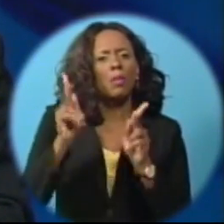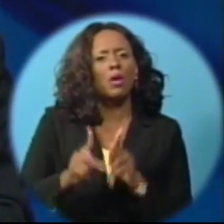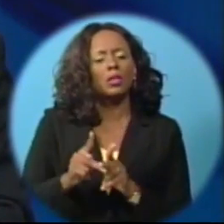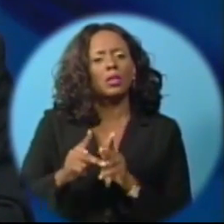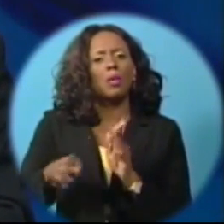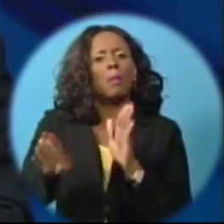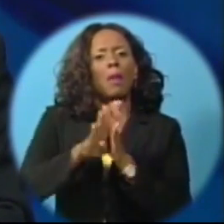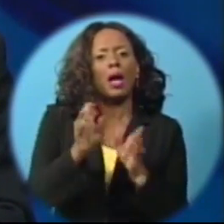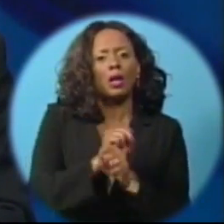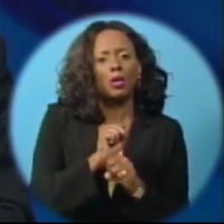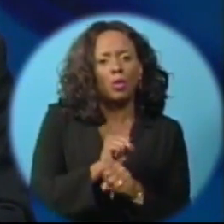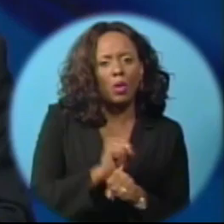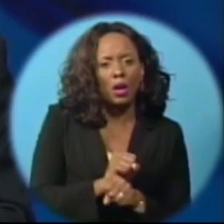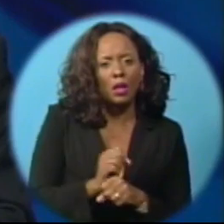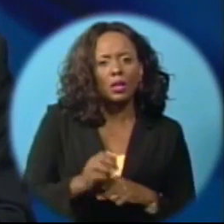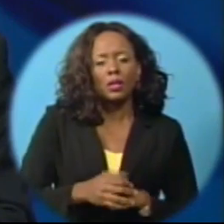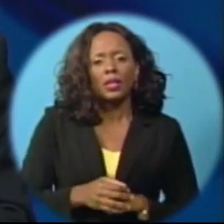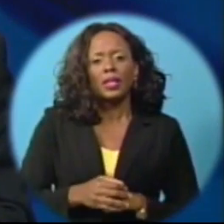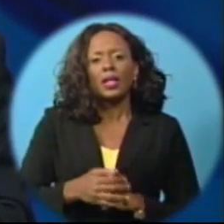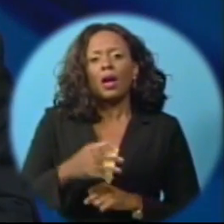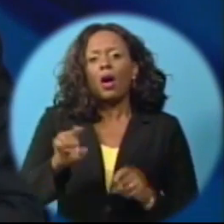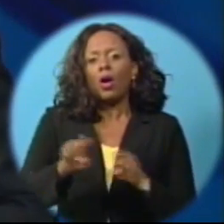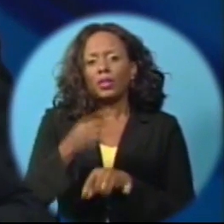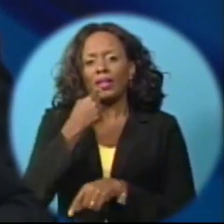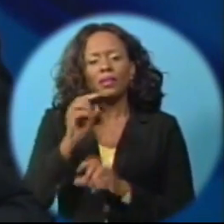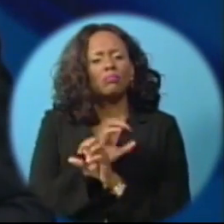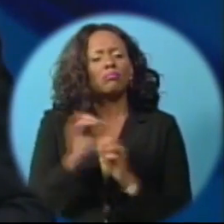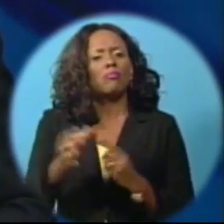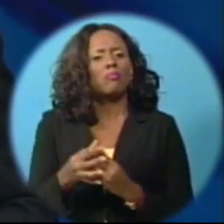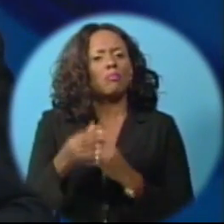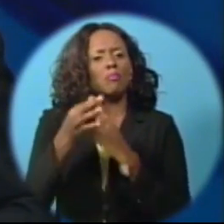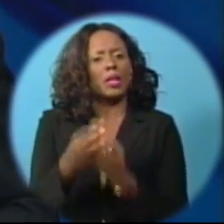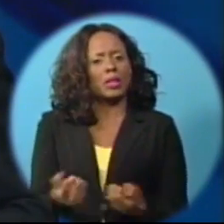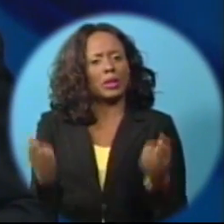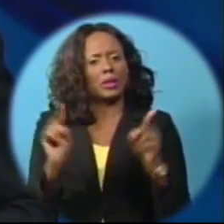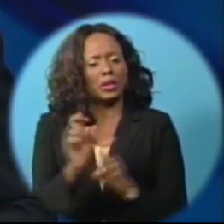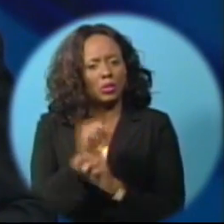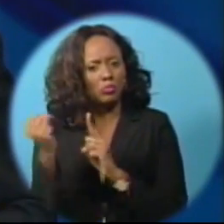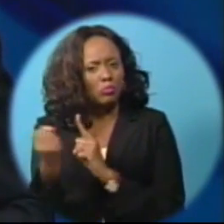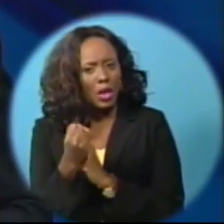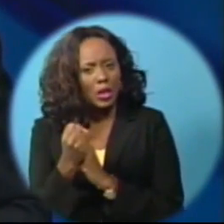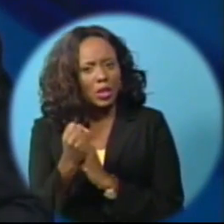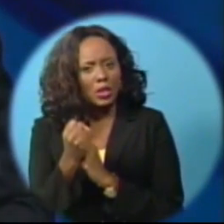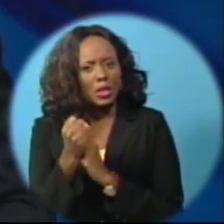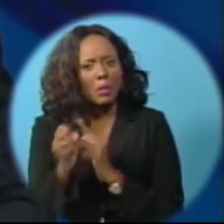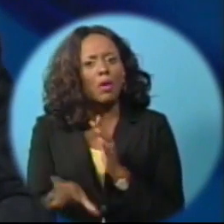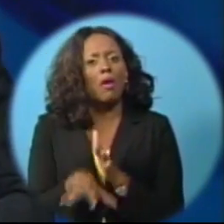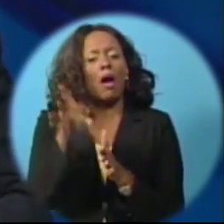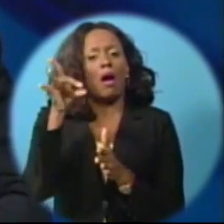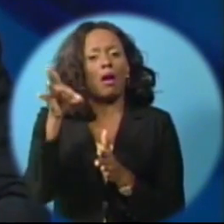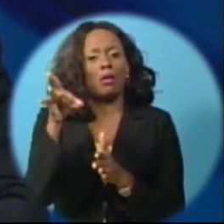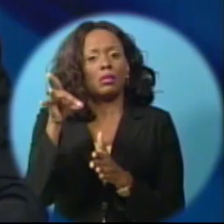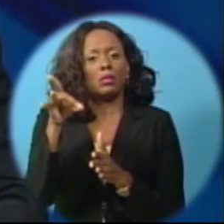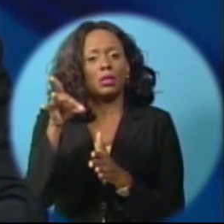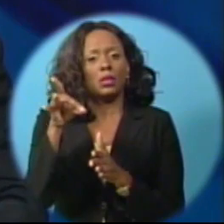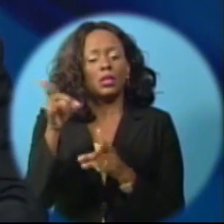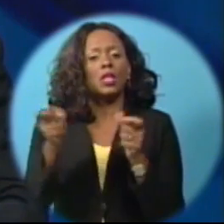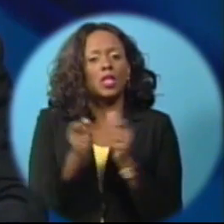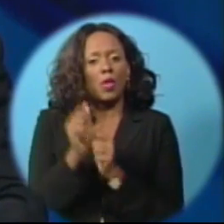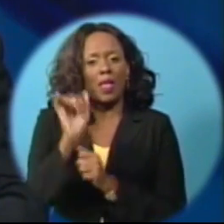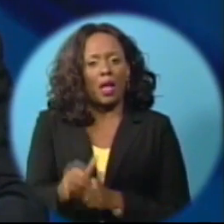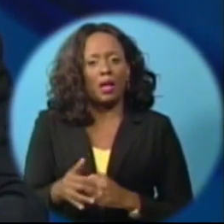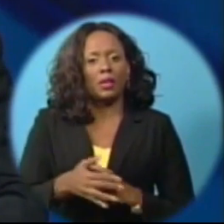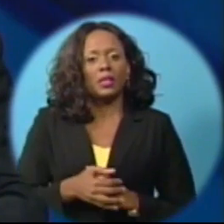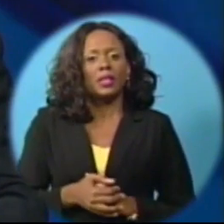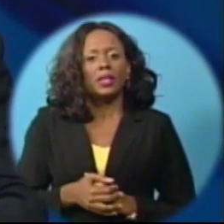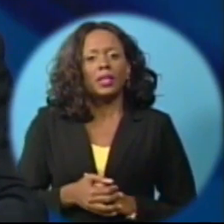against a reluctant employer. Mr Cheltenham also said no special circumstances had been unearthed in the case to cause